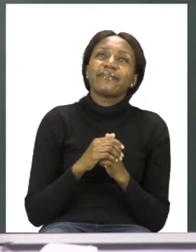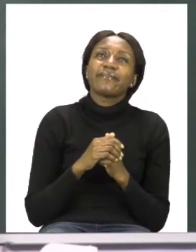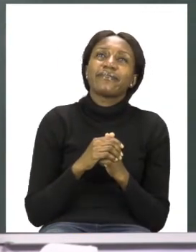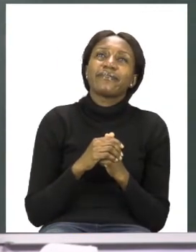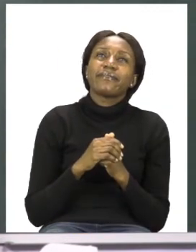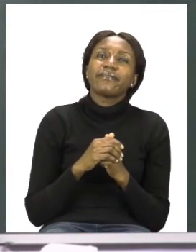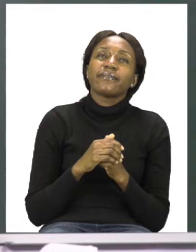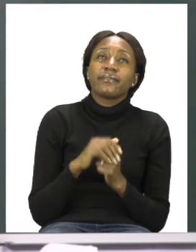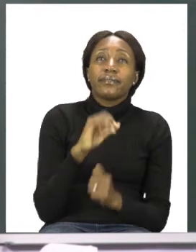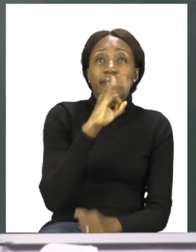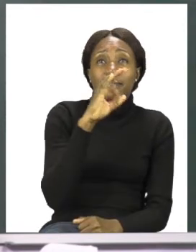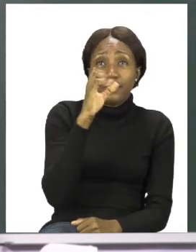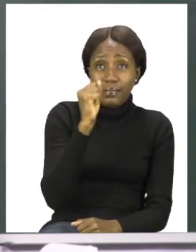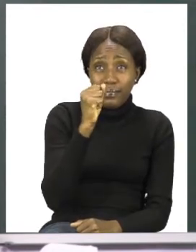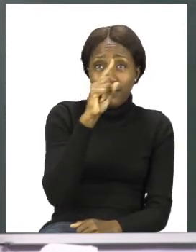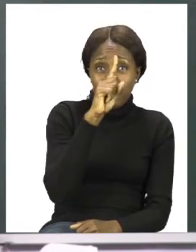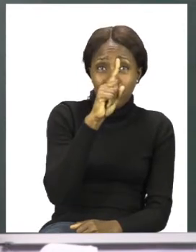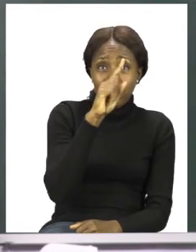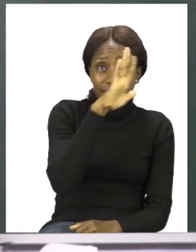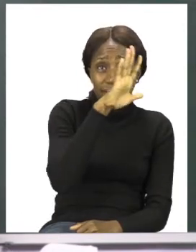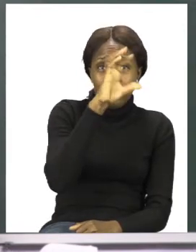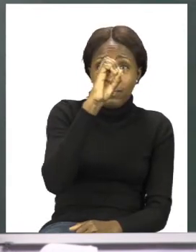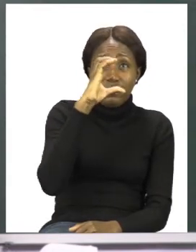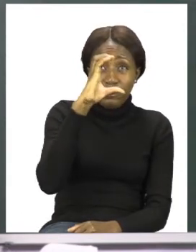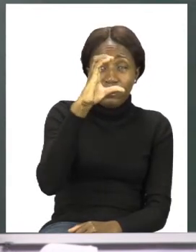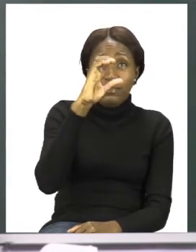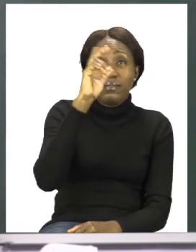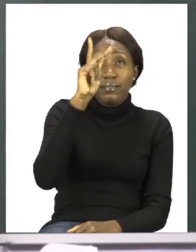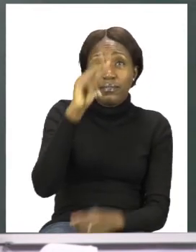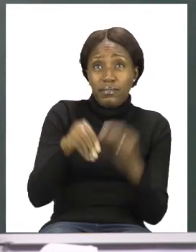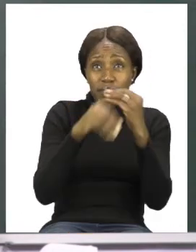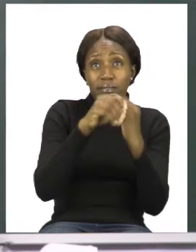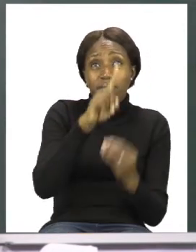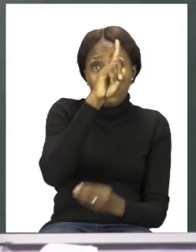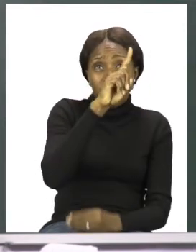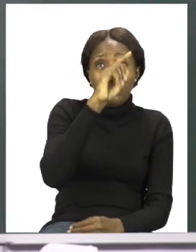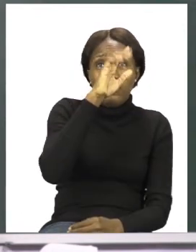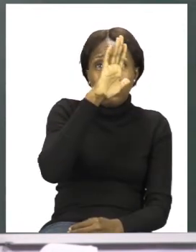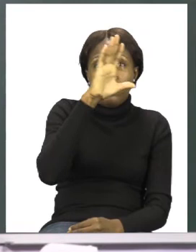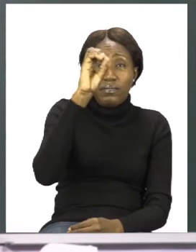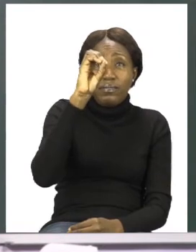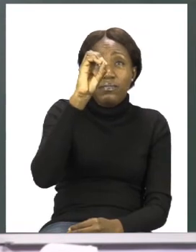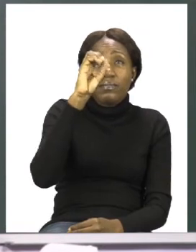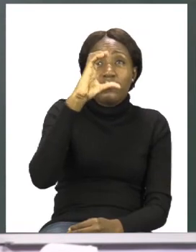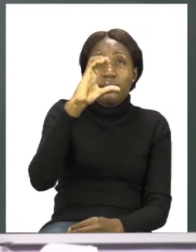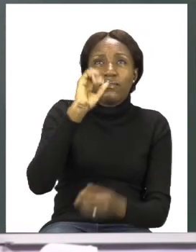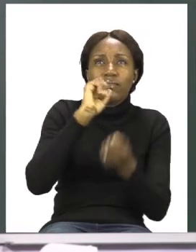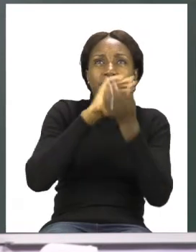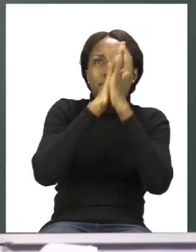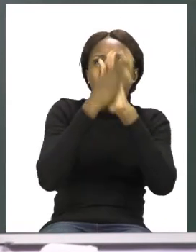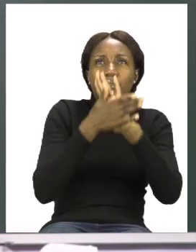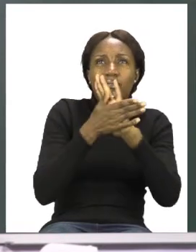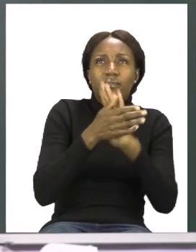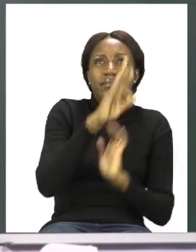have one 50 cent coin and another 50 cent coin, I will now have the value of